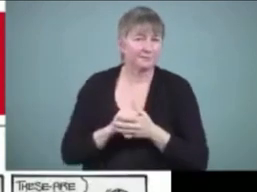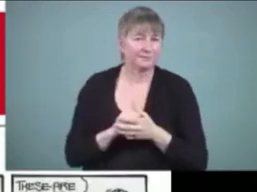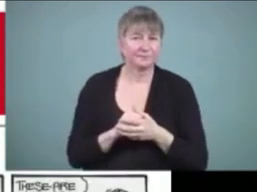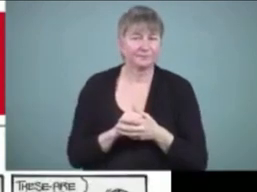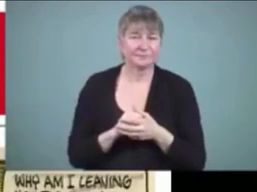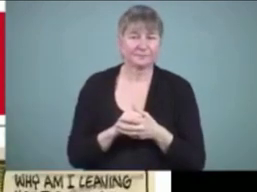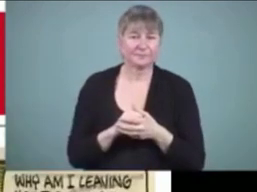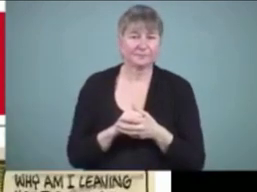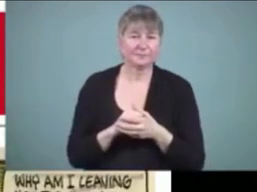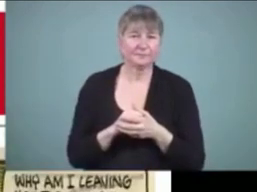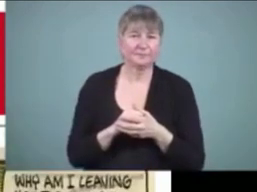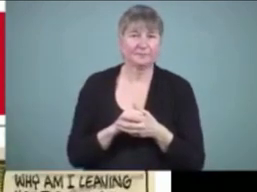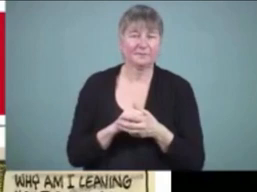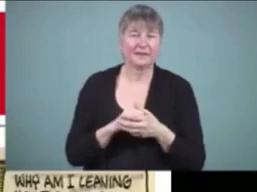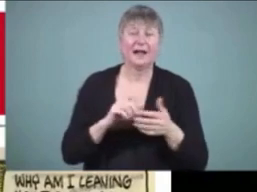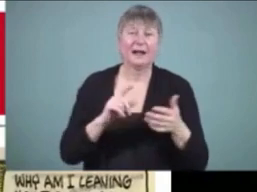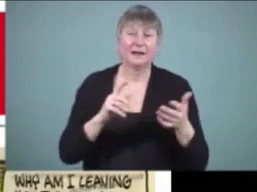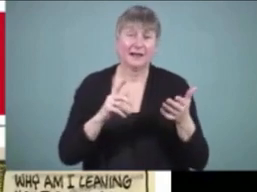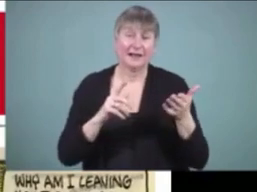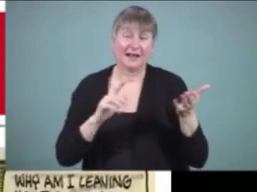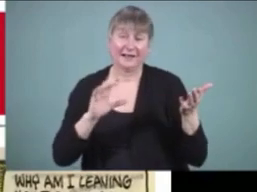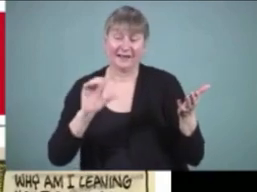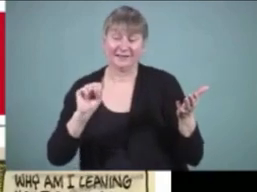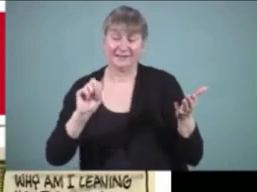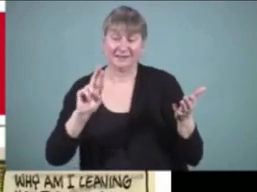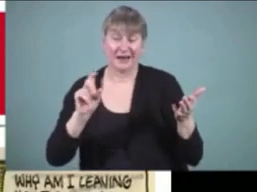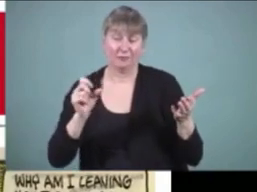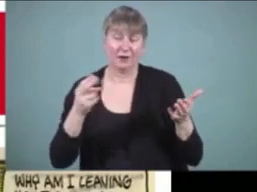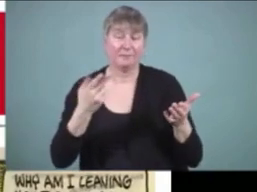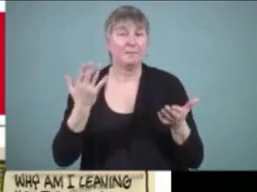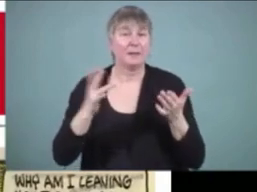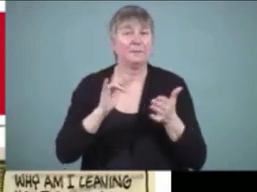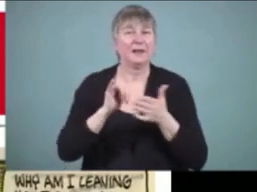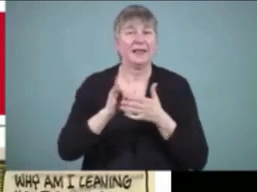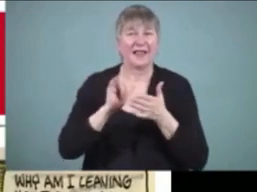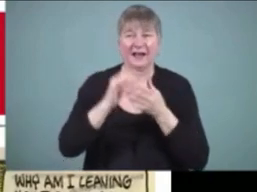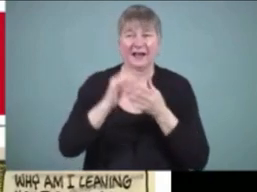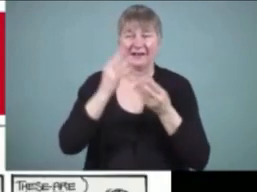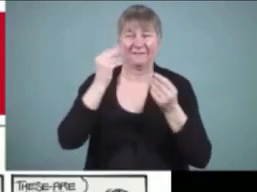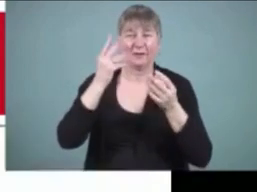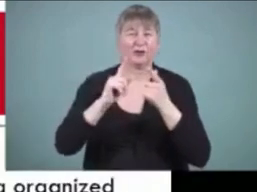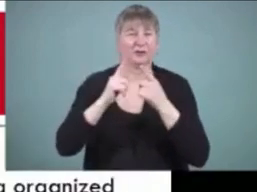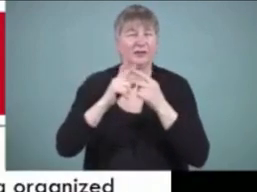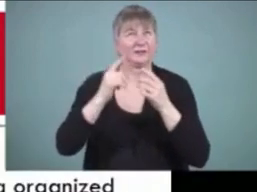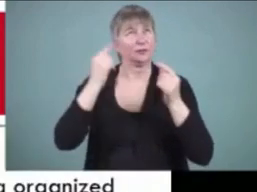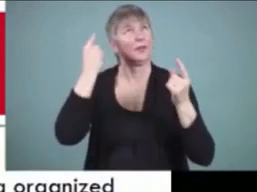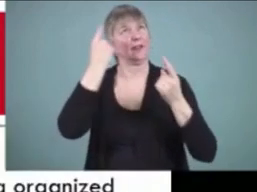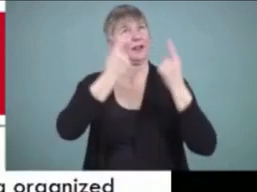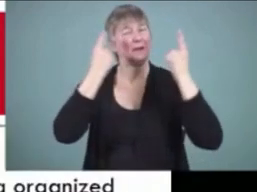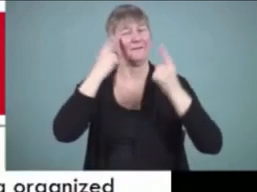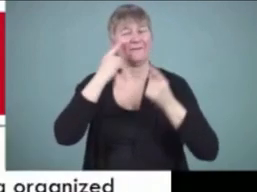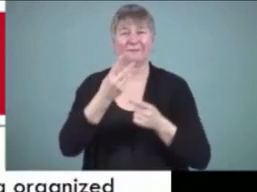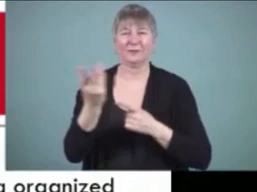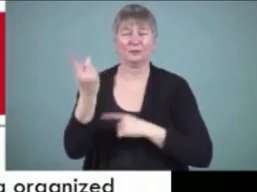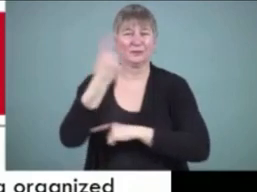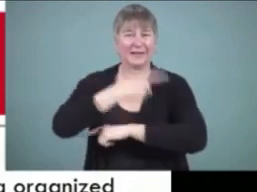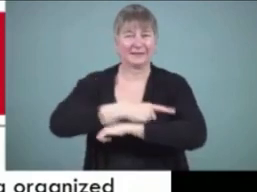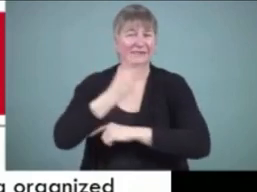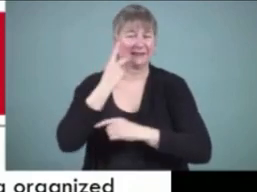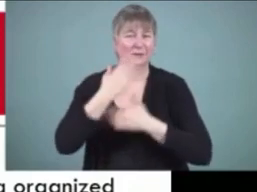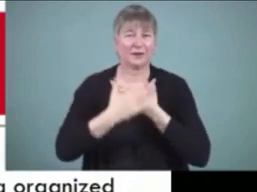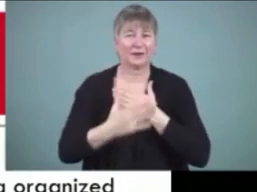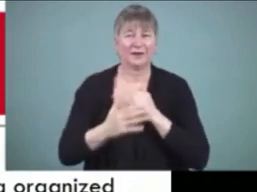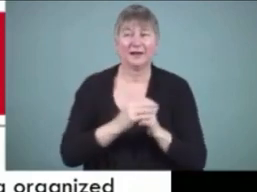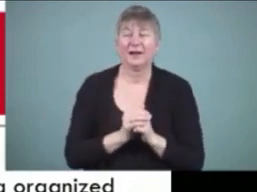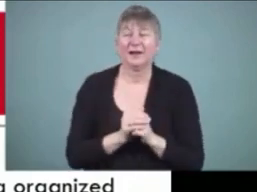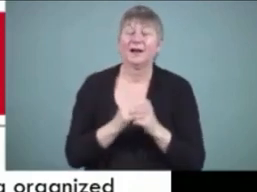the information needs to just digest for a few days and see how it goes thank you so much for your time and